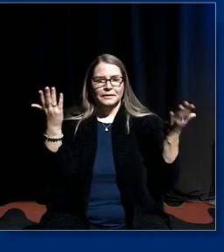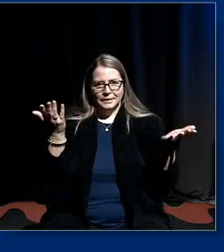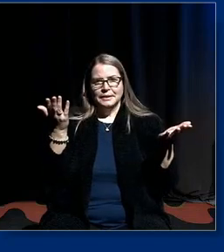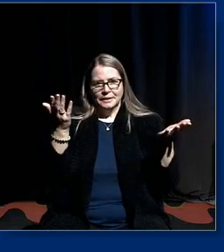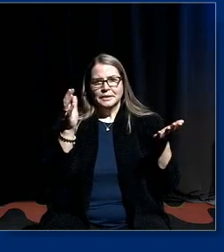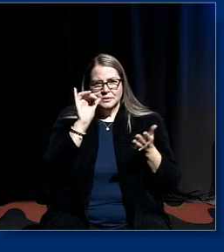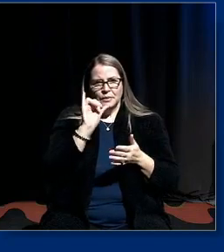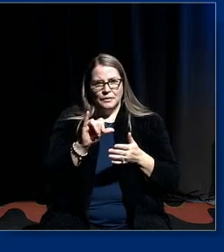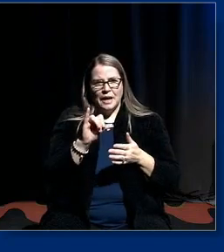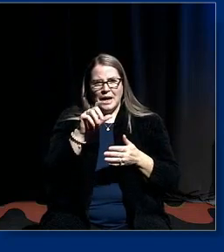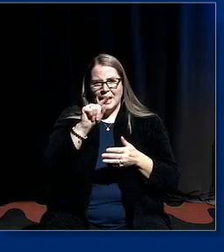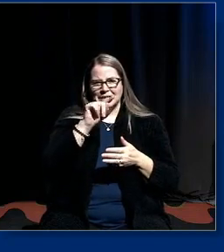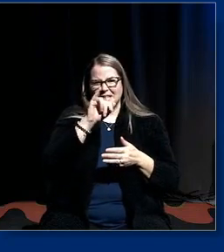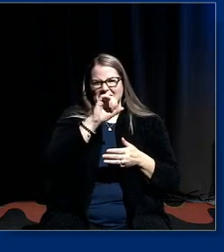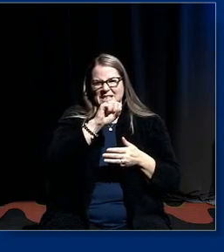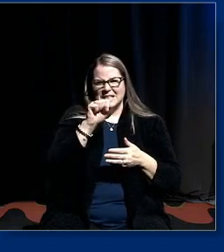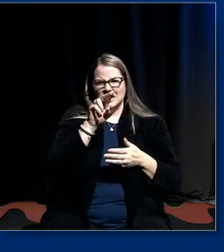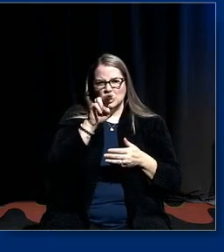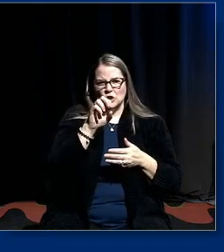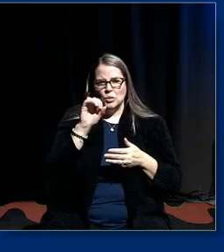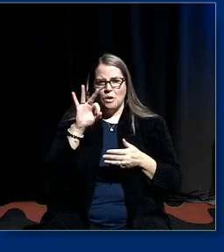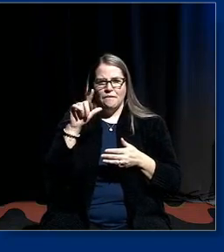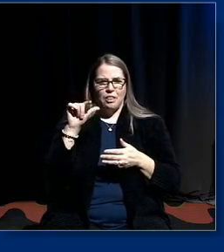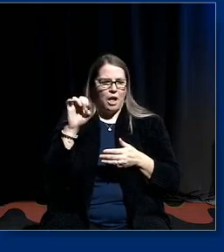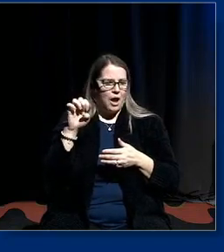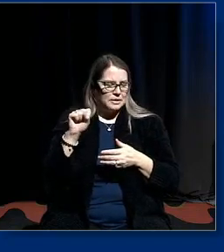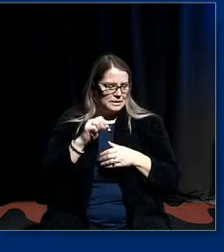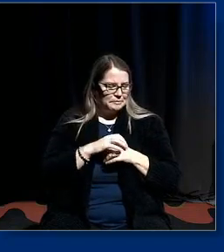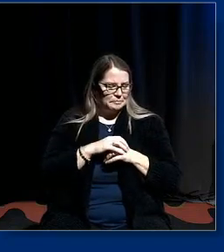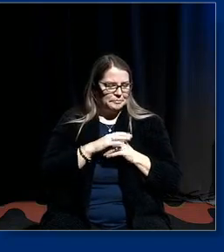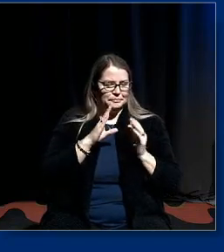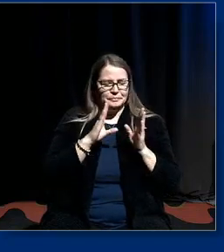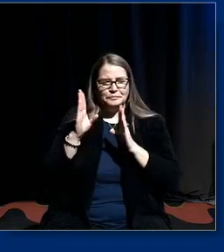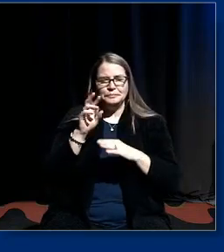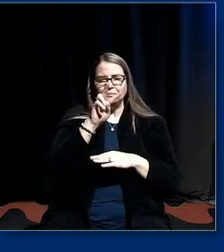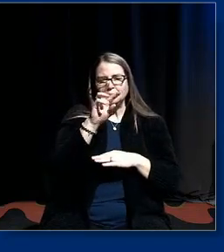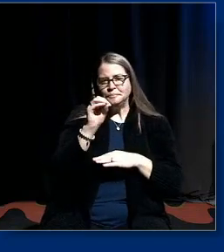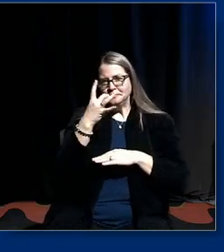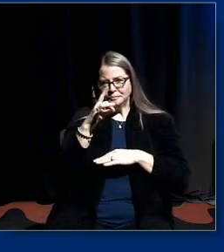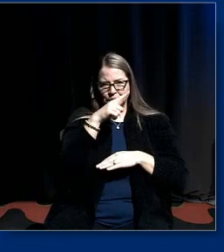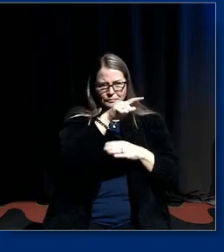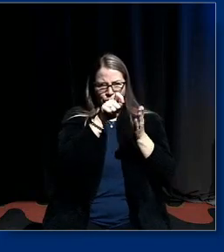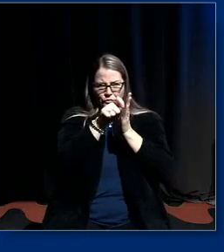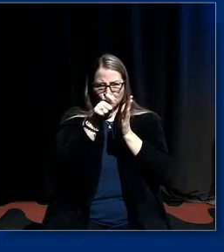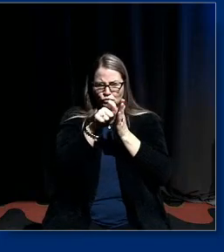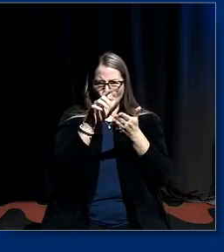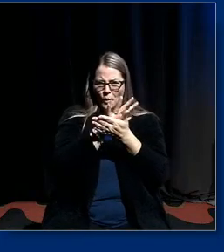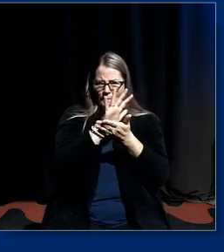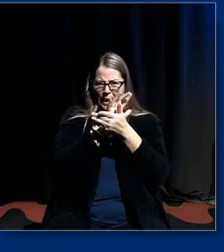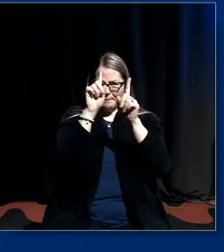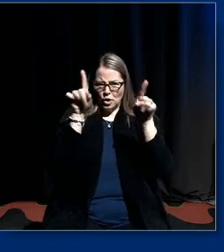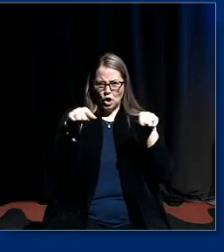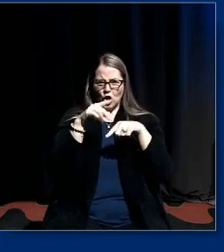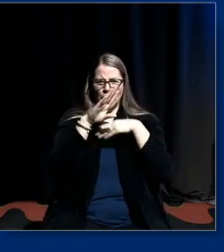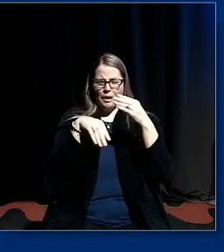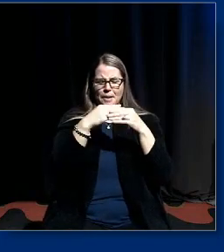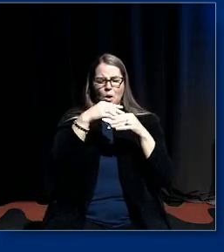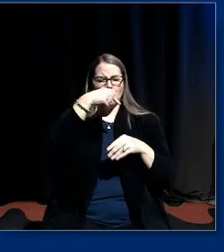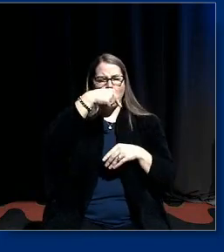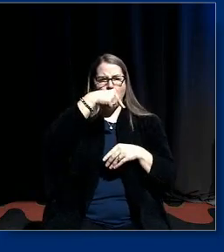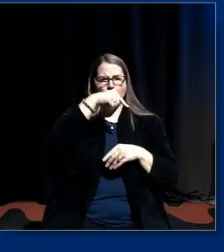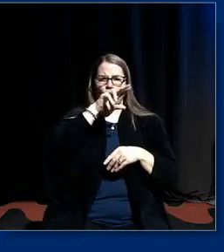a tissue alive so in 2018 you co-wrote a paper on quant crit